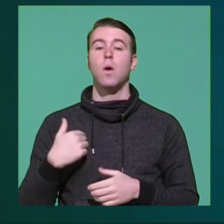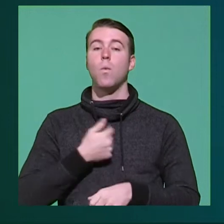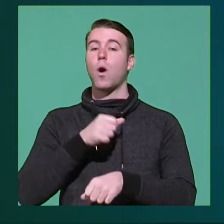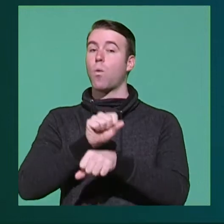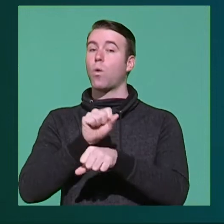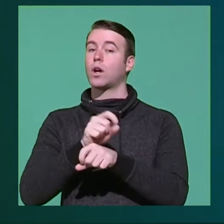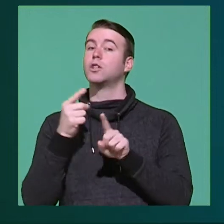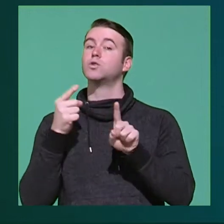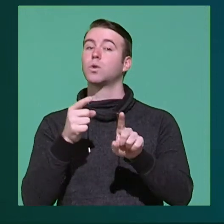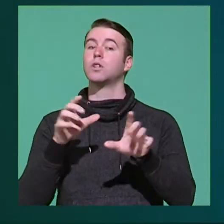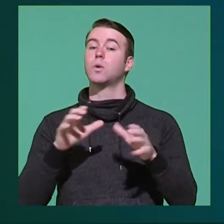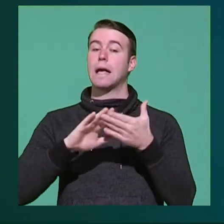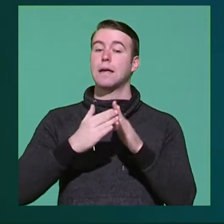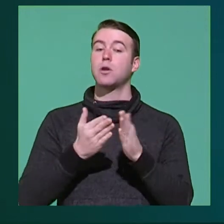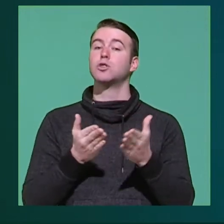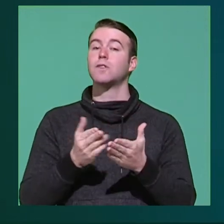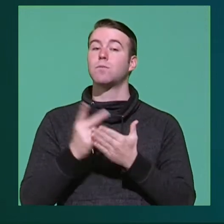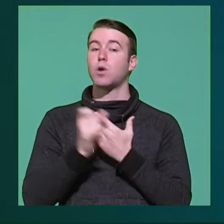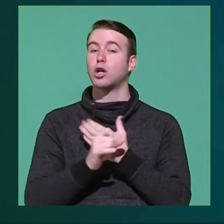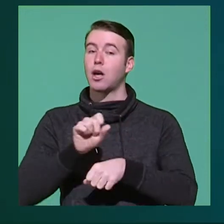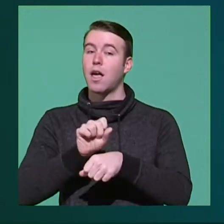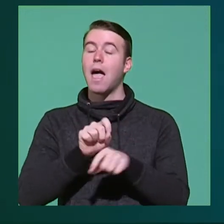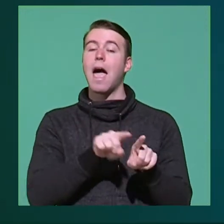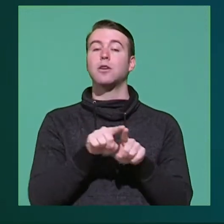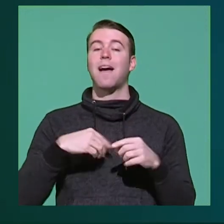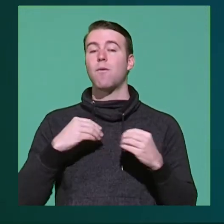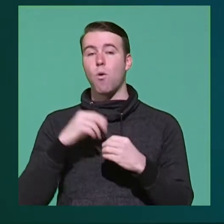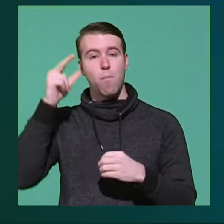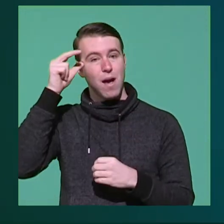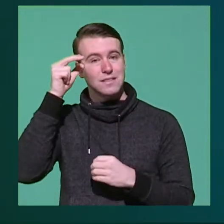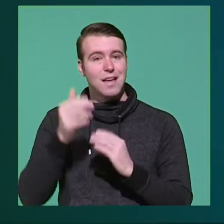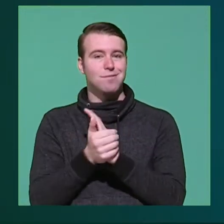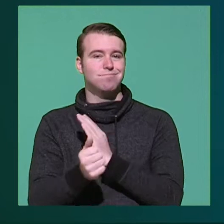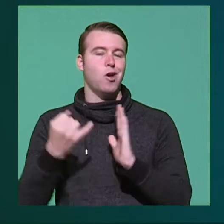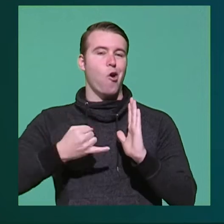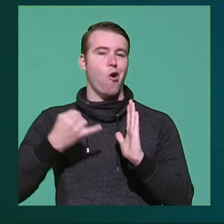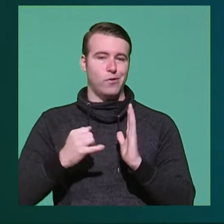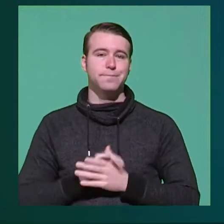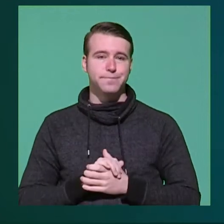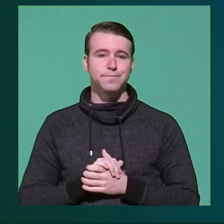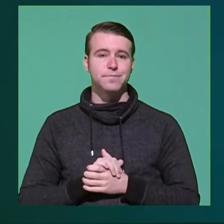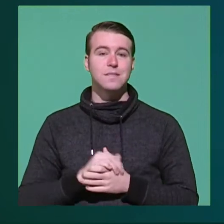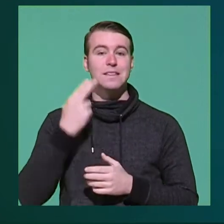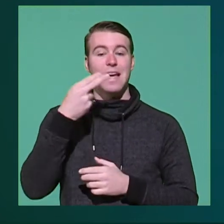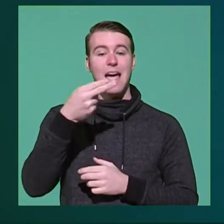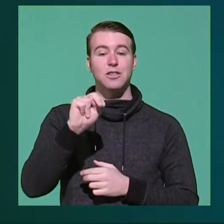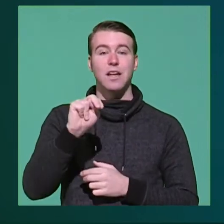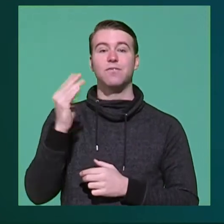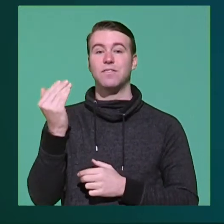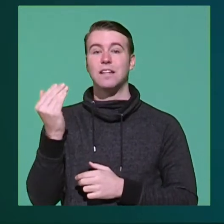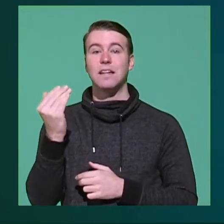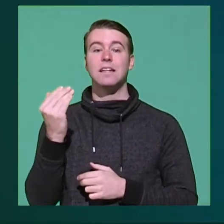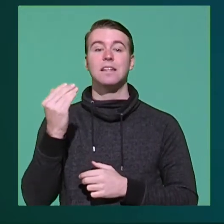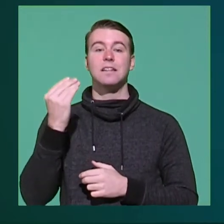working towards doing community service projects as well as having more Mustangs being makers of art. See you in H2F 15 and